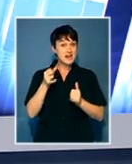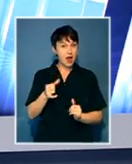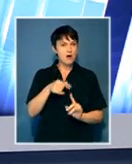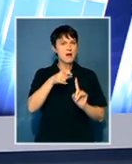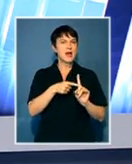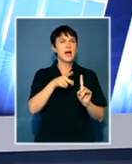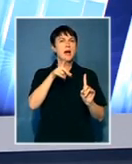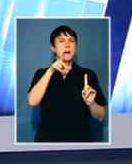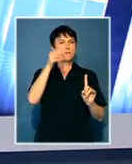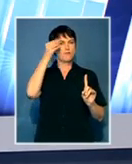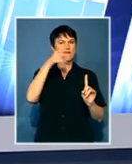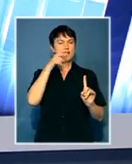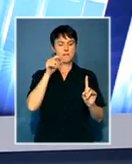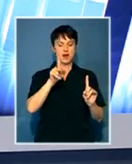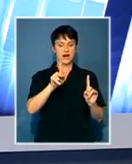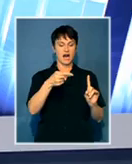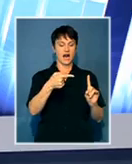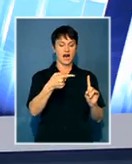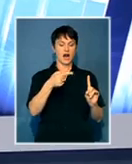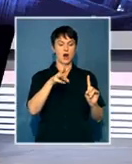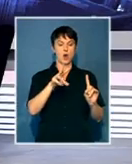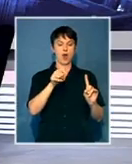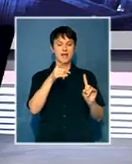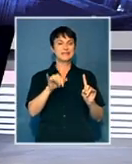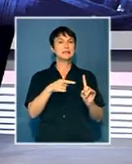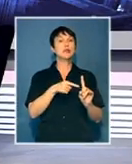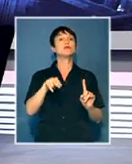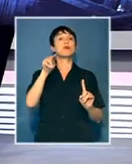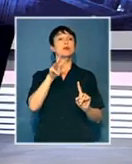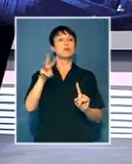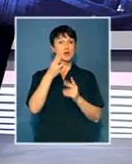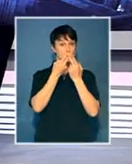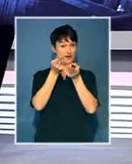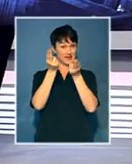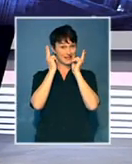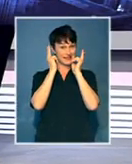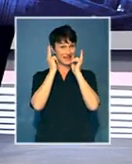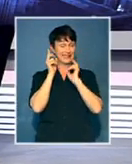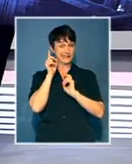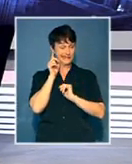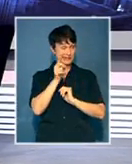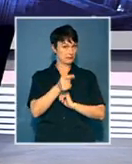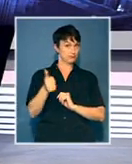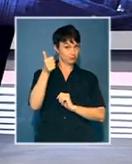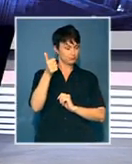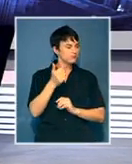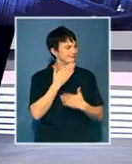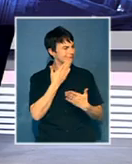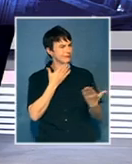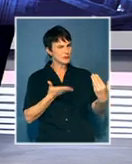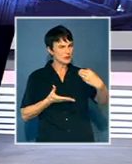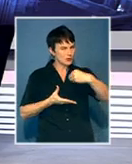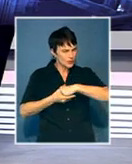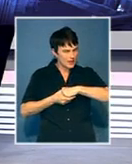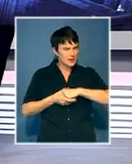Professor Dan Khwadi from the Northwest University. Professor, thank you for joining us. The show tonight is about celebrating 20